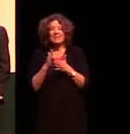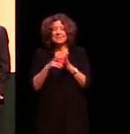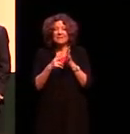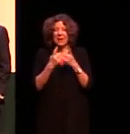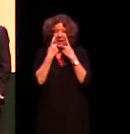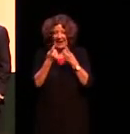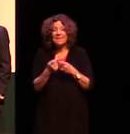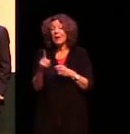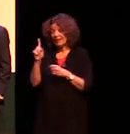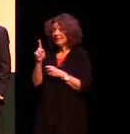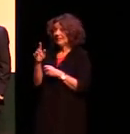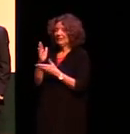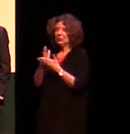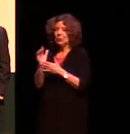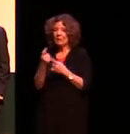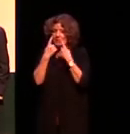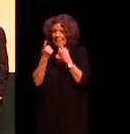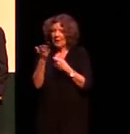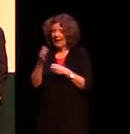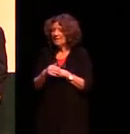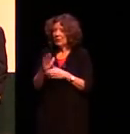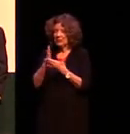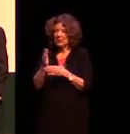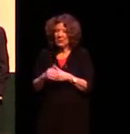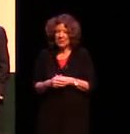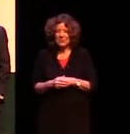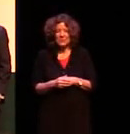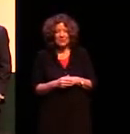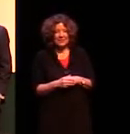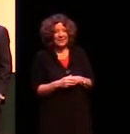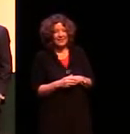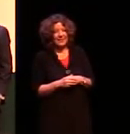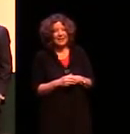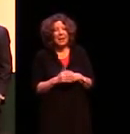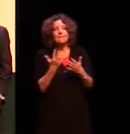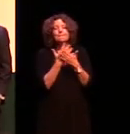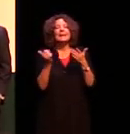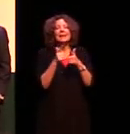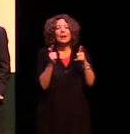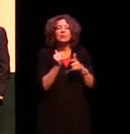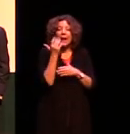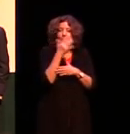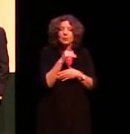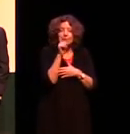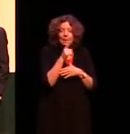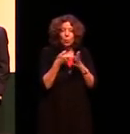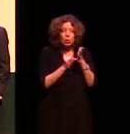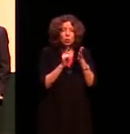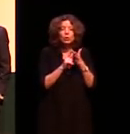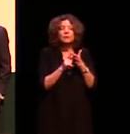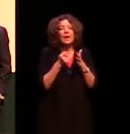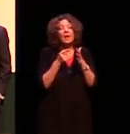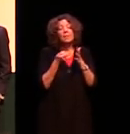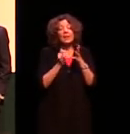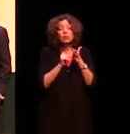you do have to be very careful that's true and and a lot of the languages that Aboriginal people do use they use a lot of sign